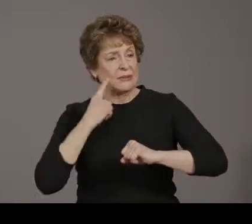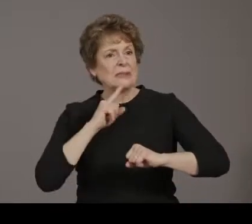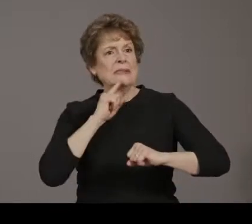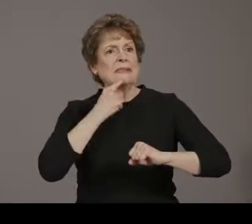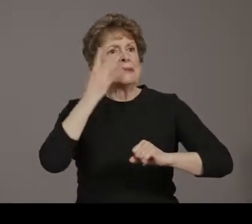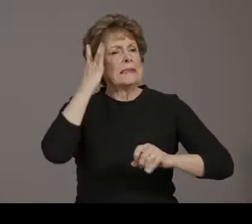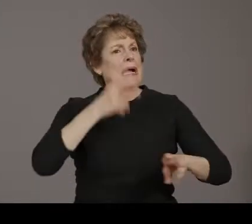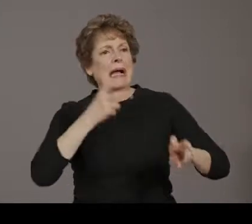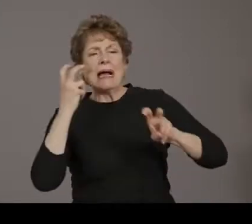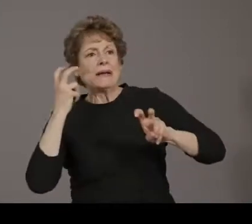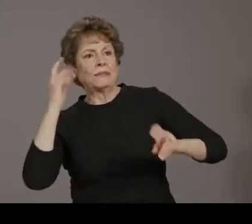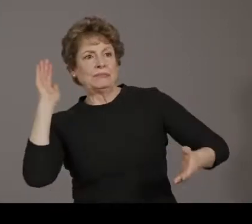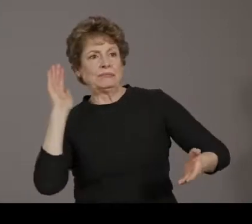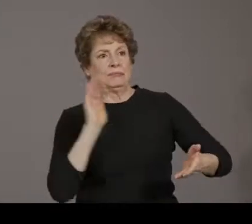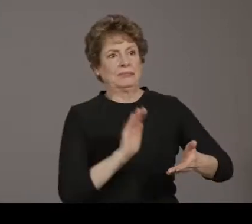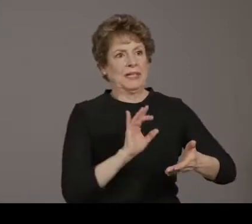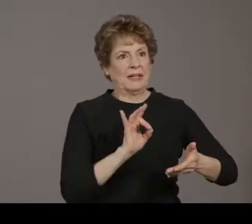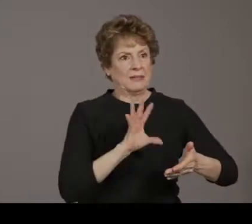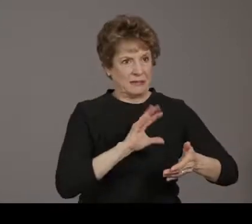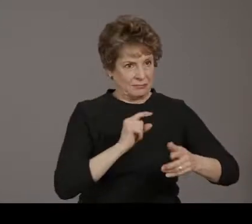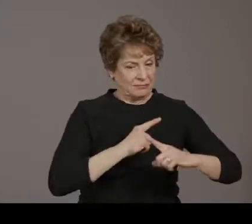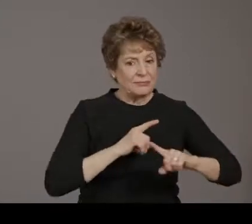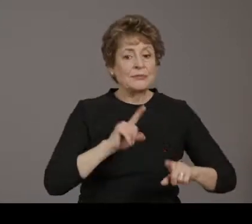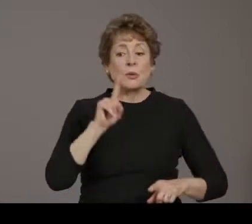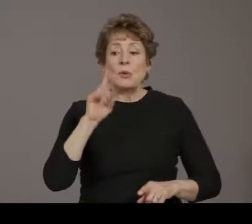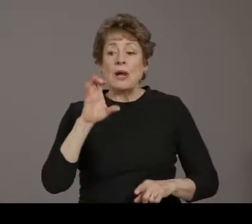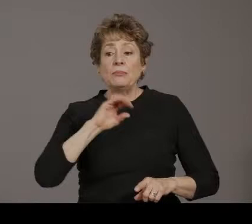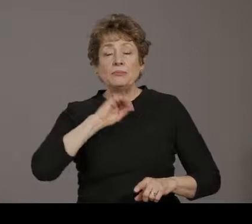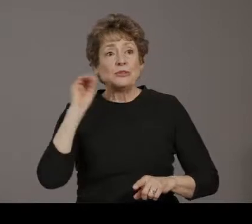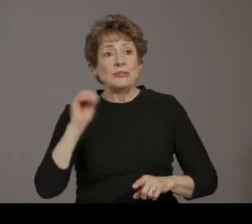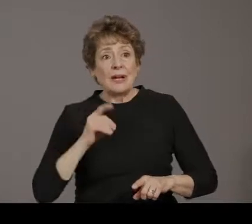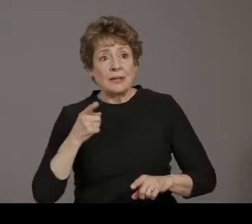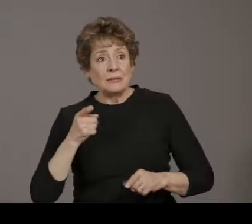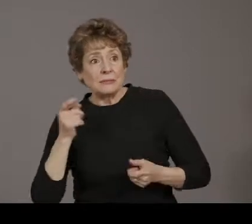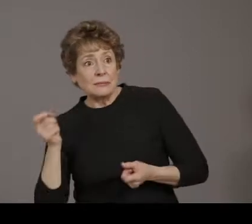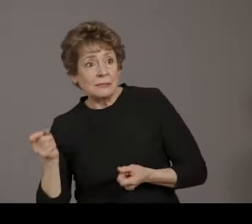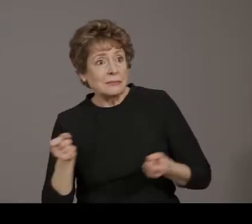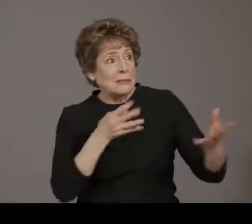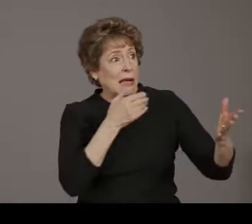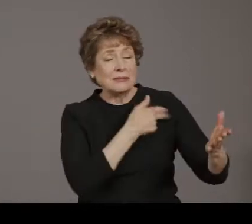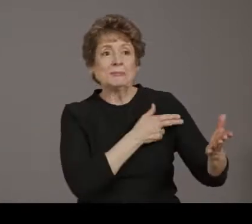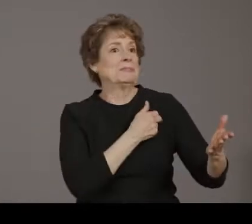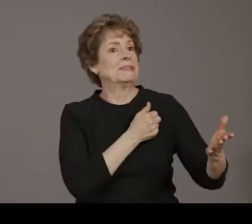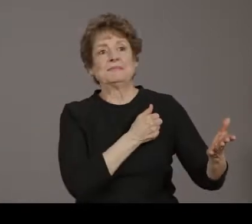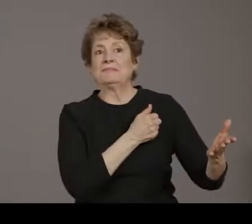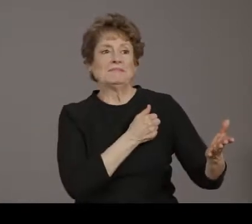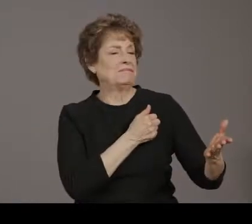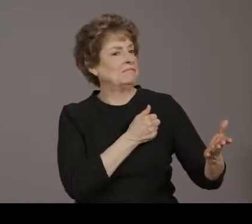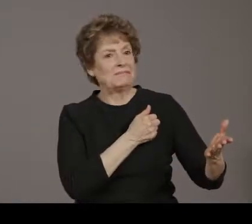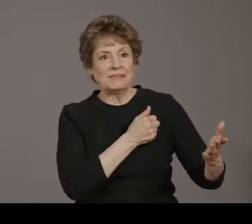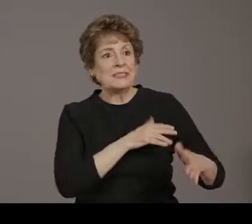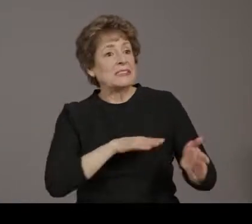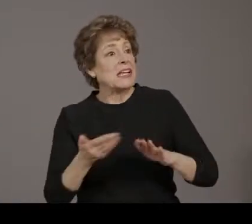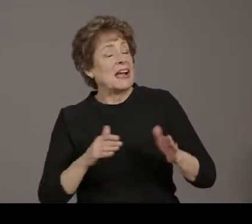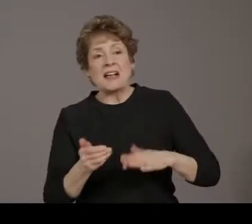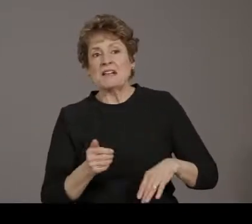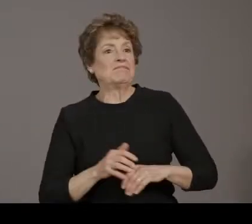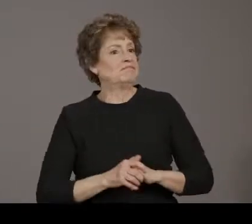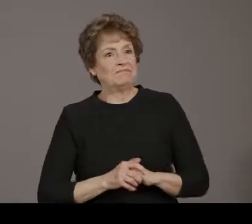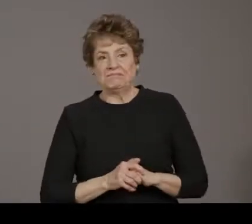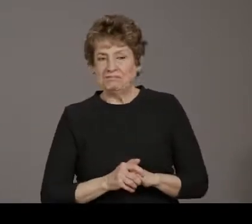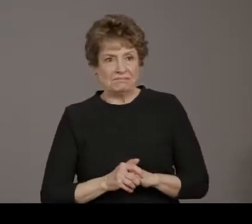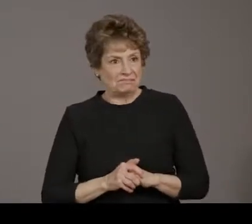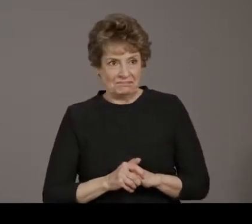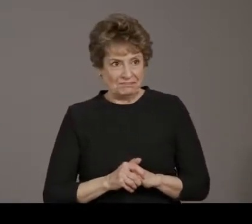is very good data. It is pending emergency use authorization approval by the FDA. We anticipate